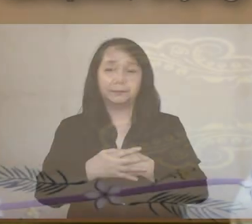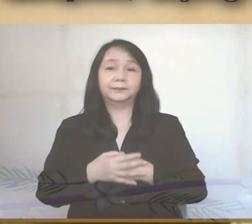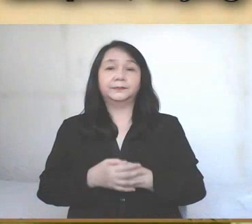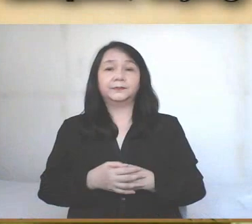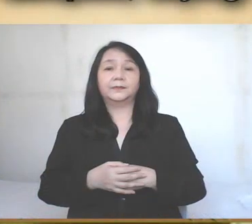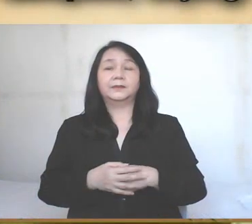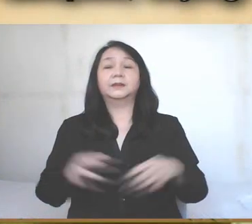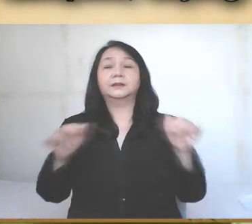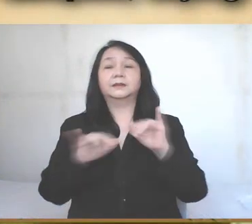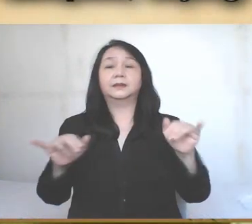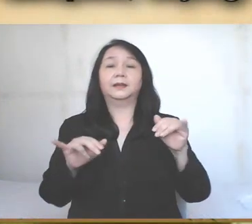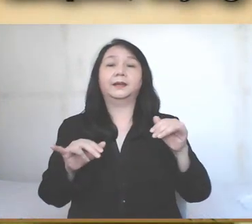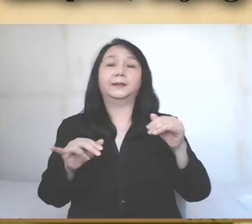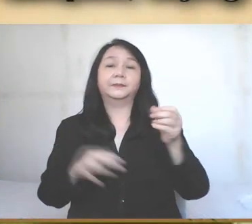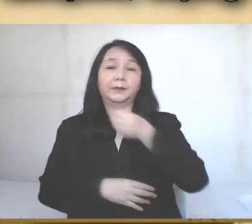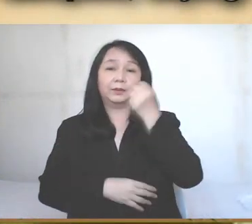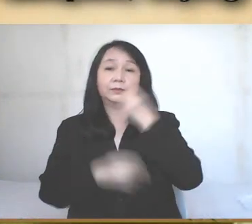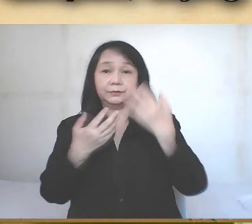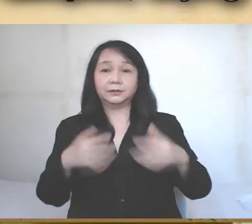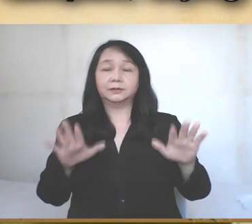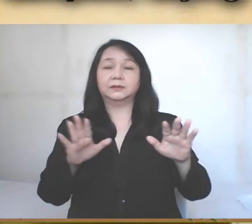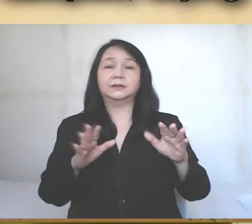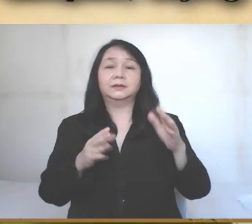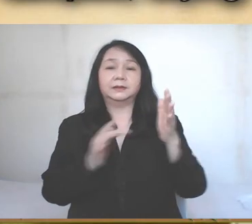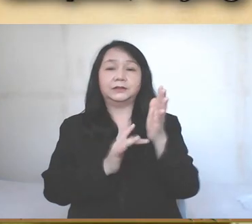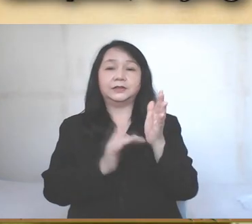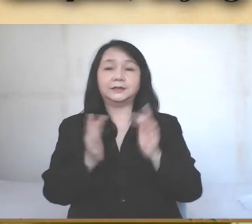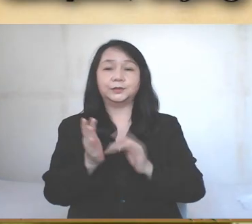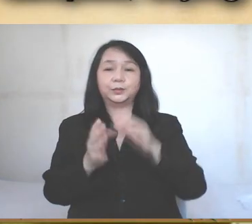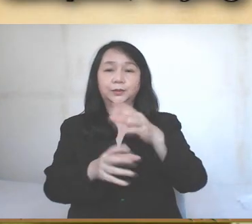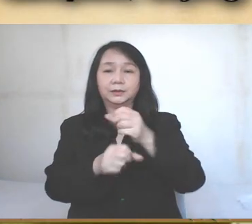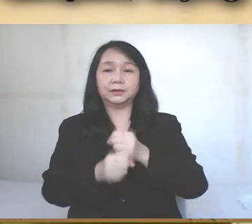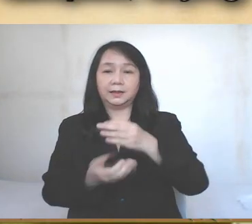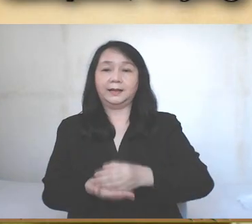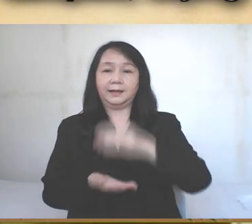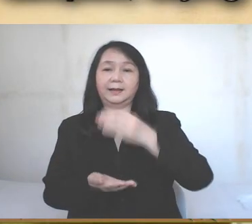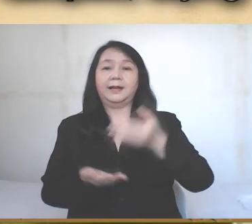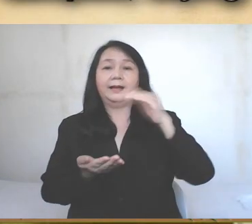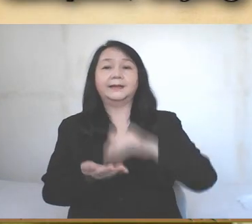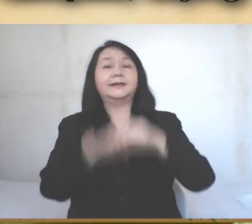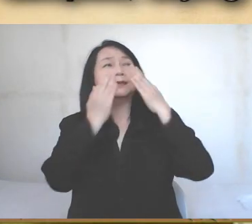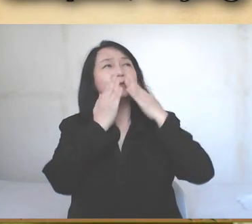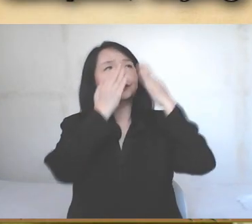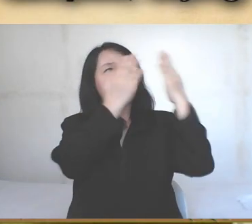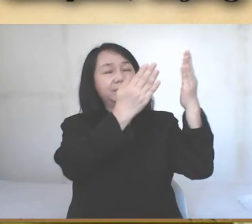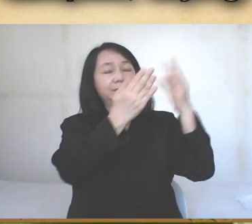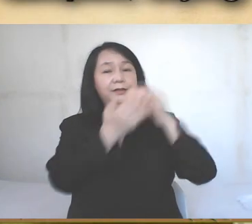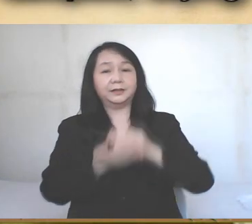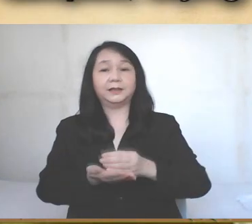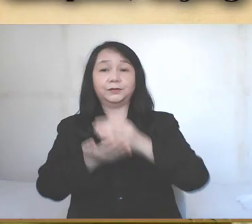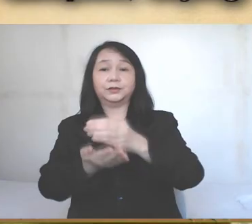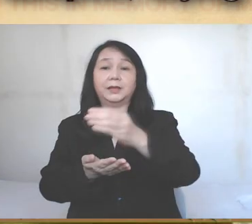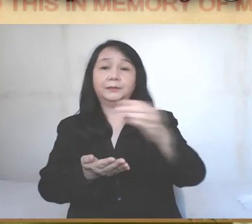in a similar way when supper was ended, he took the chalice, once more giving thanks, he gave it to his disciples